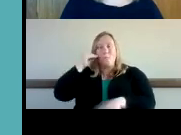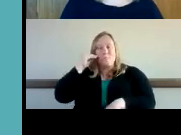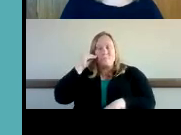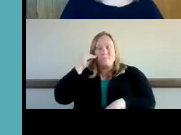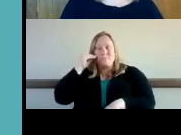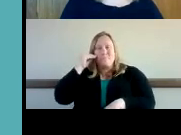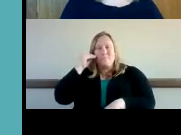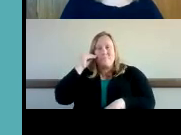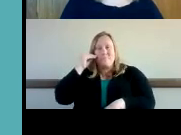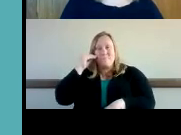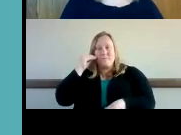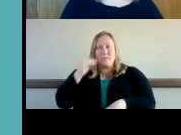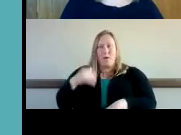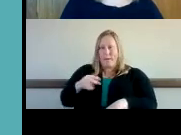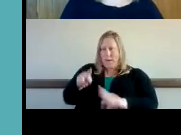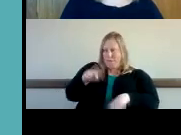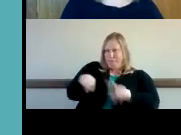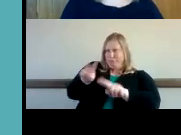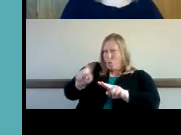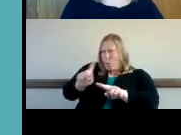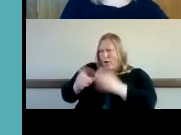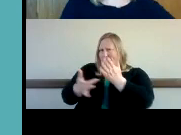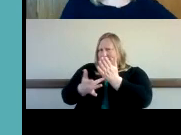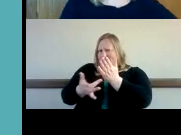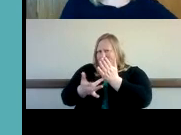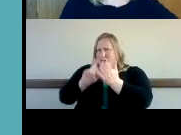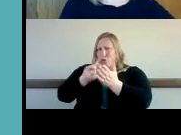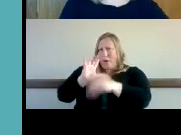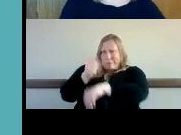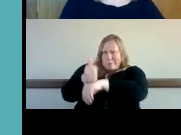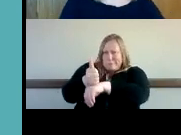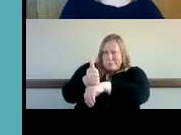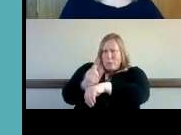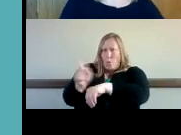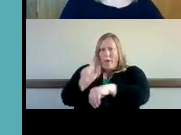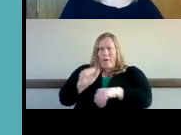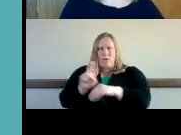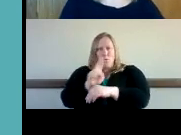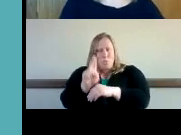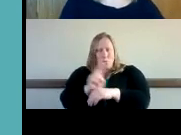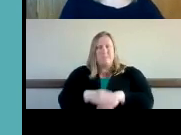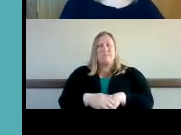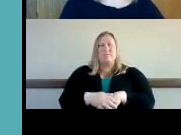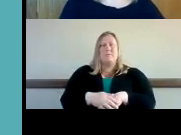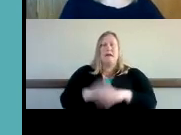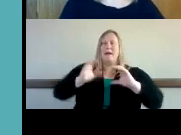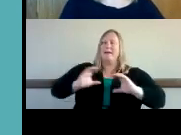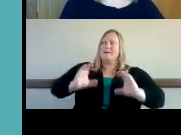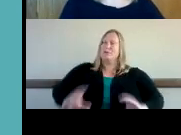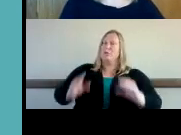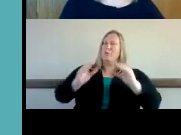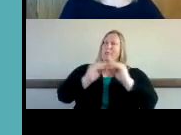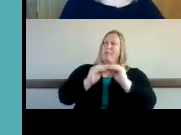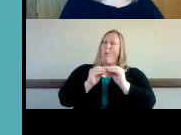some information about where the technology might be used it makes the consumer usually a little bit more